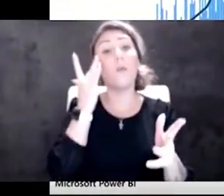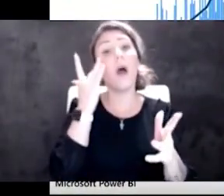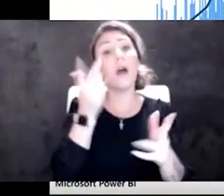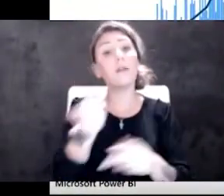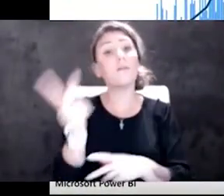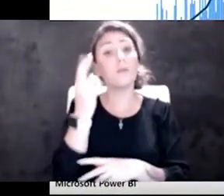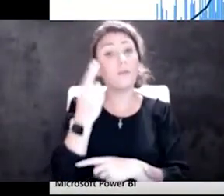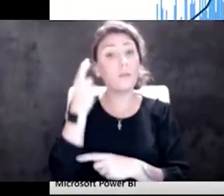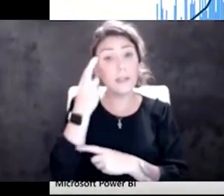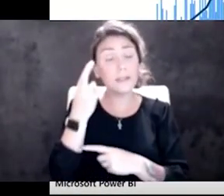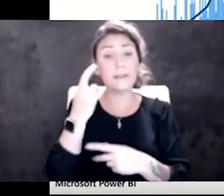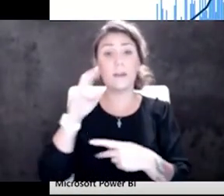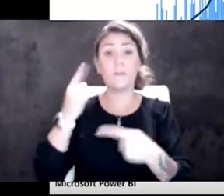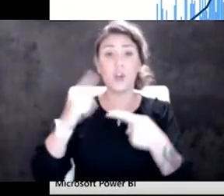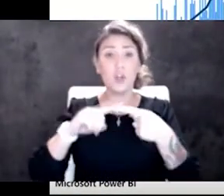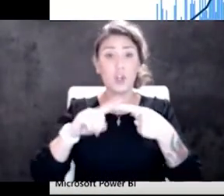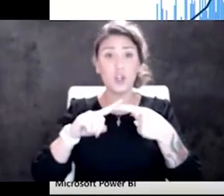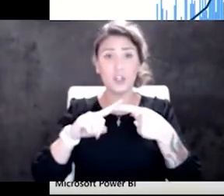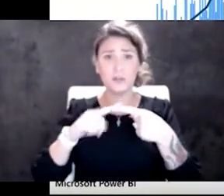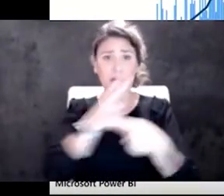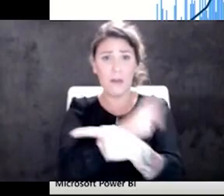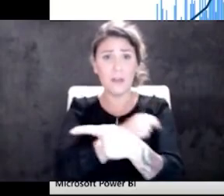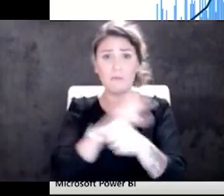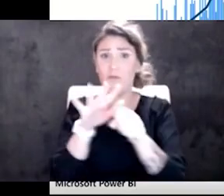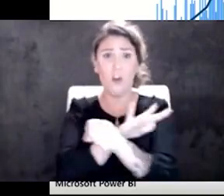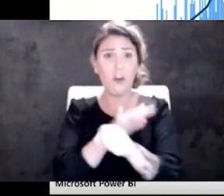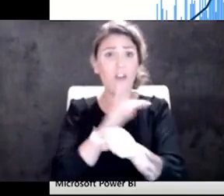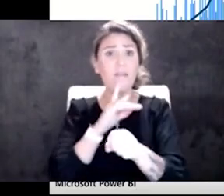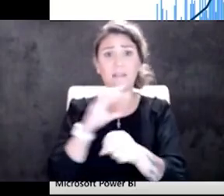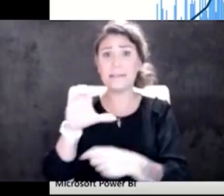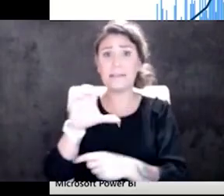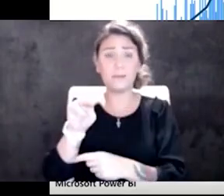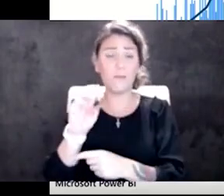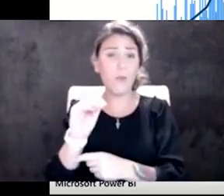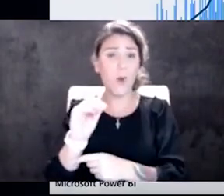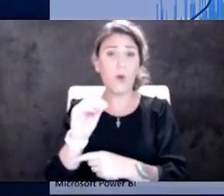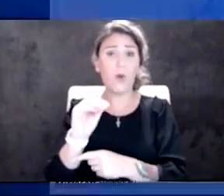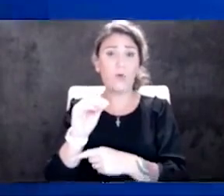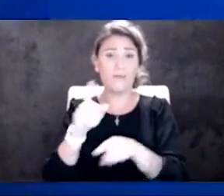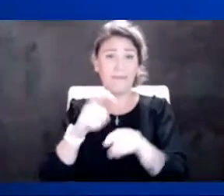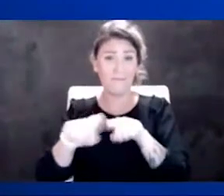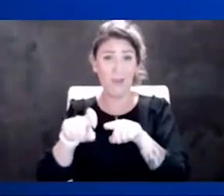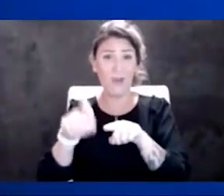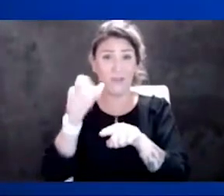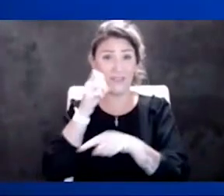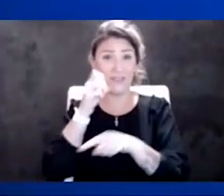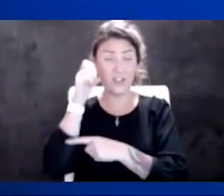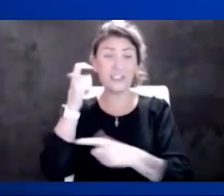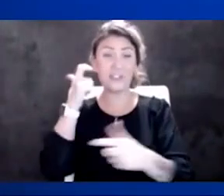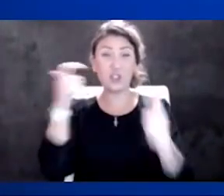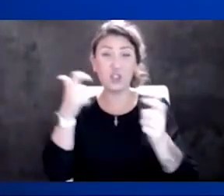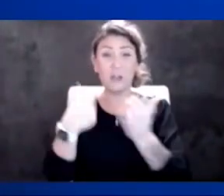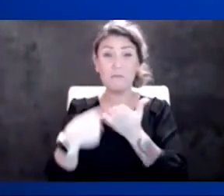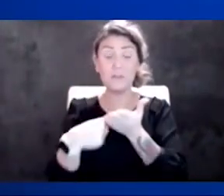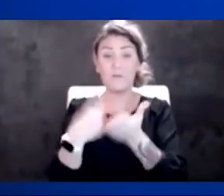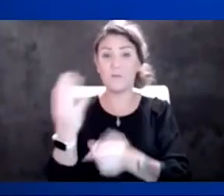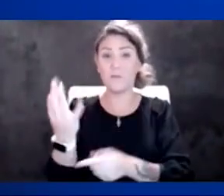hospitals are already full and brimming. We had our chief medical officer call yesterday. We're going to a big discussion around this on Friday.